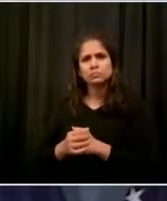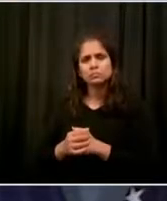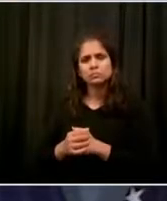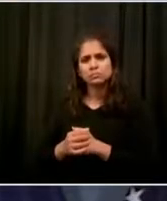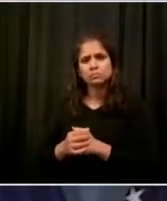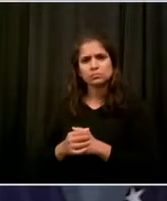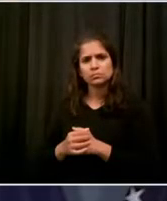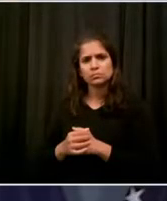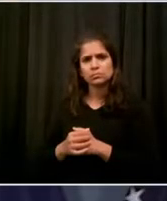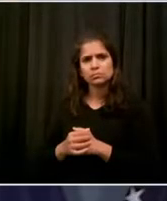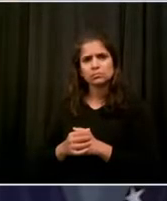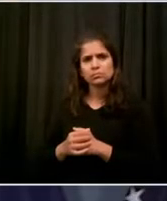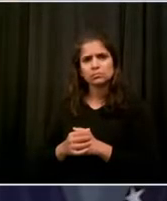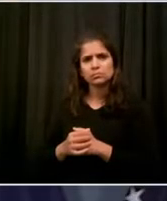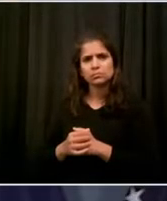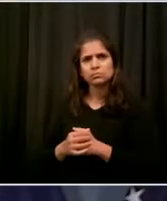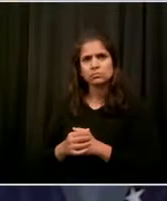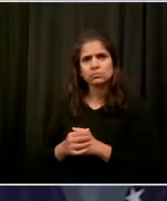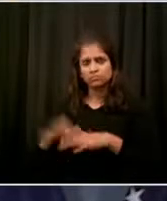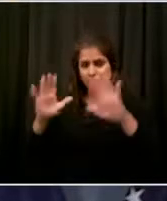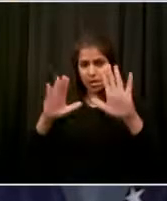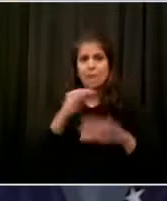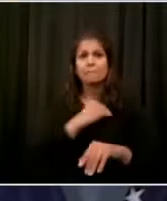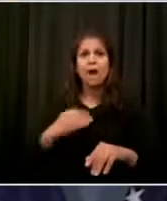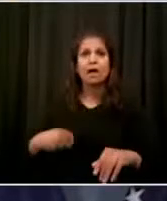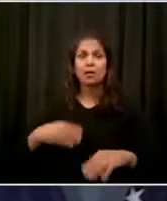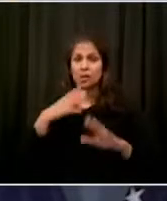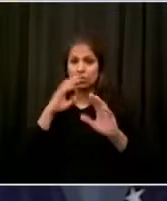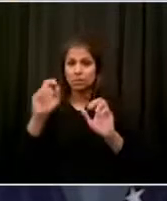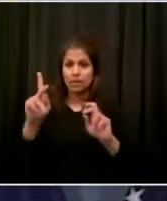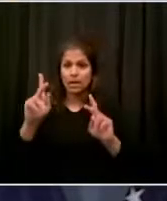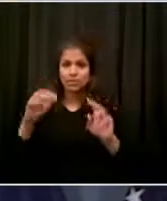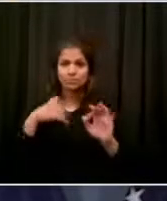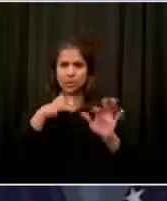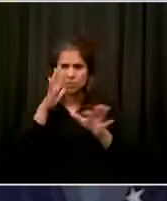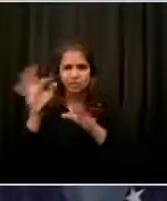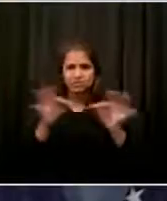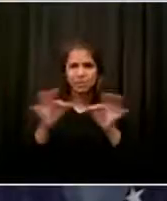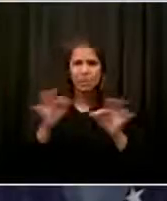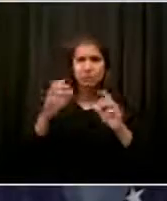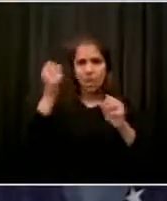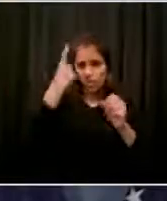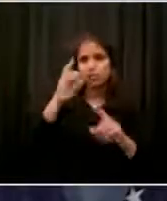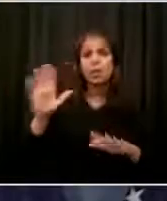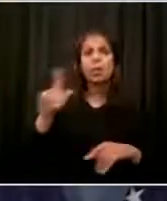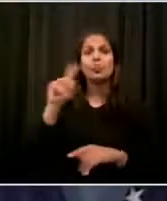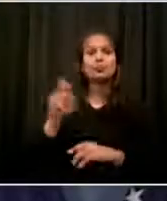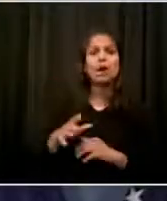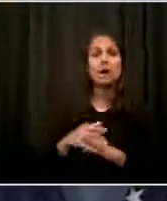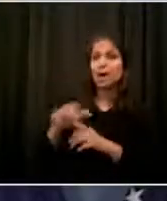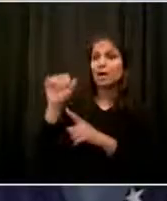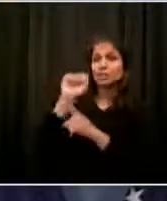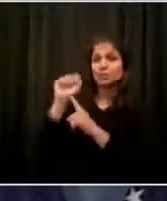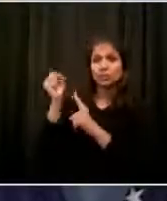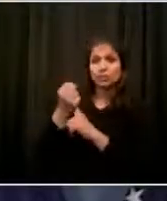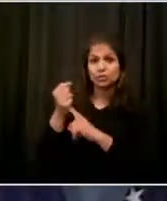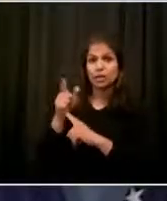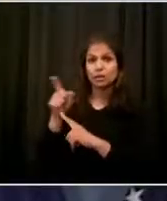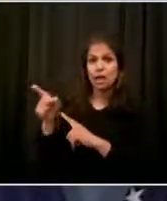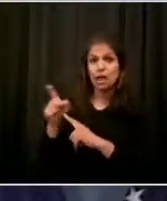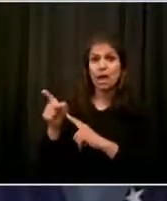period. If it's a legitimate legal observer, there is no way they should ever be arrested unless they are committing a specific crime.